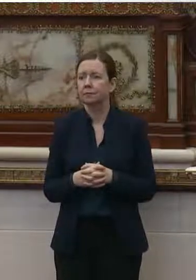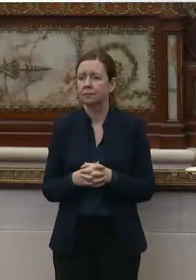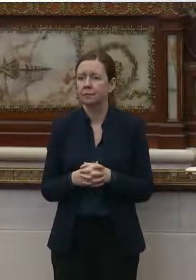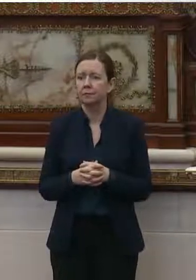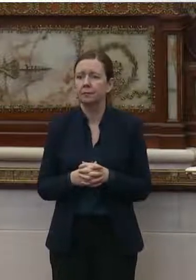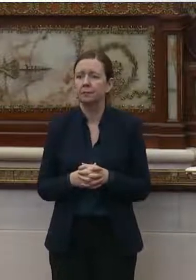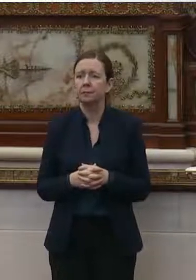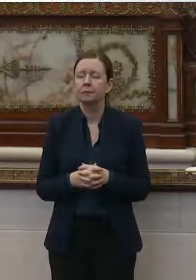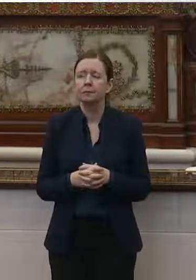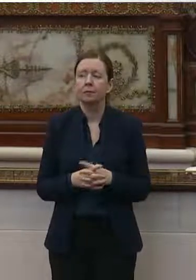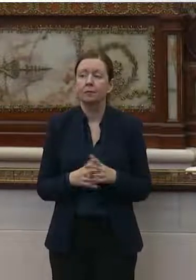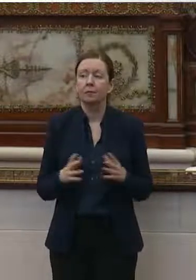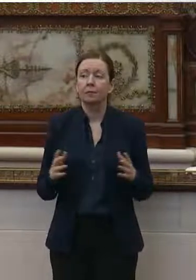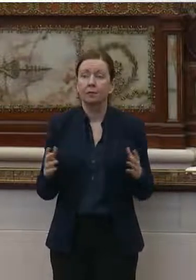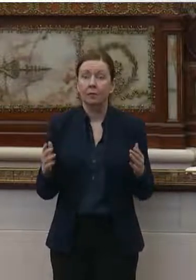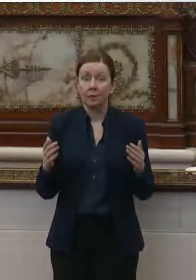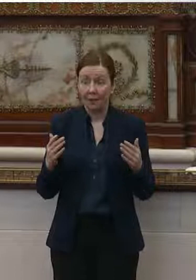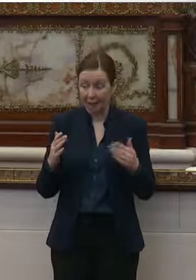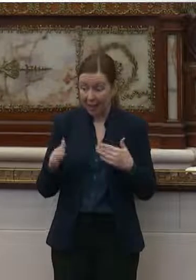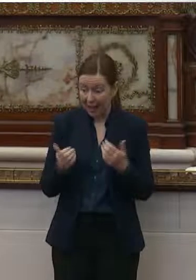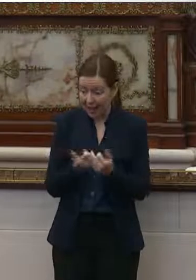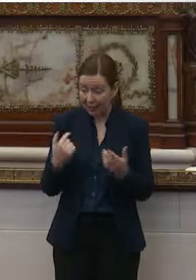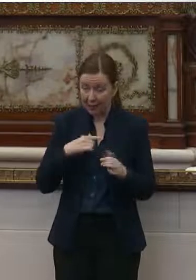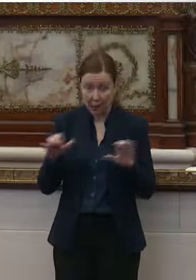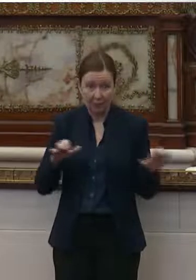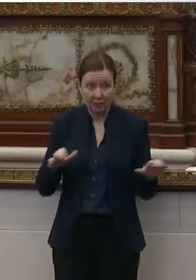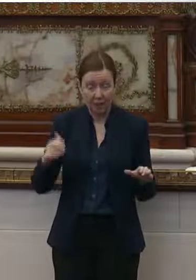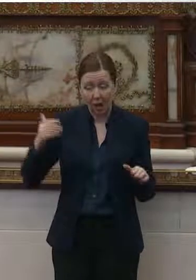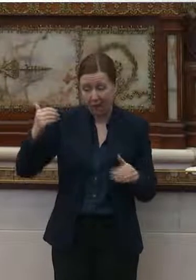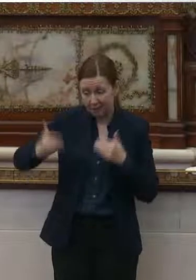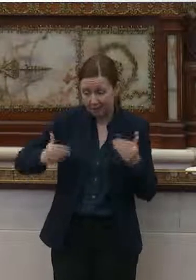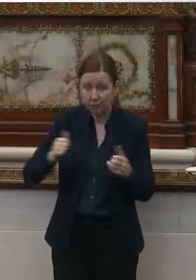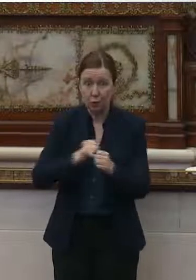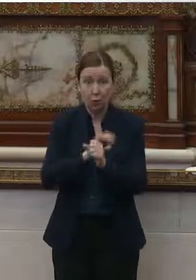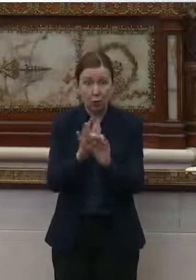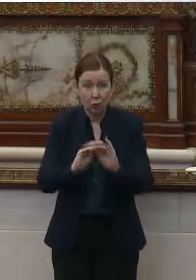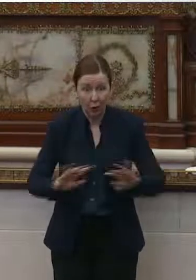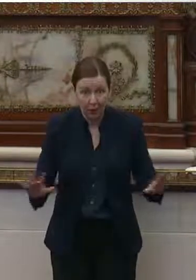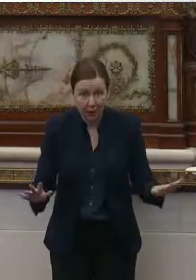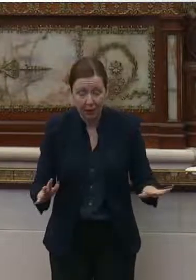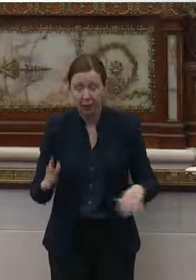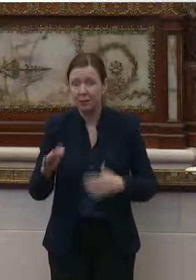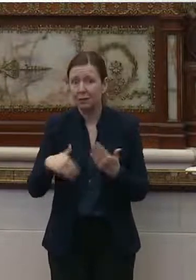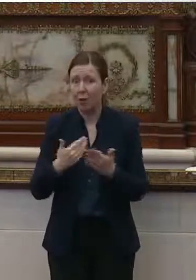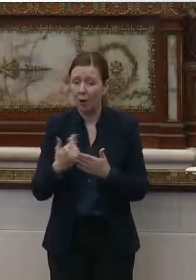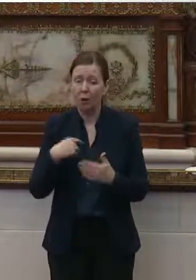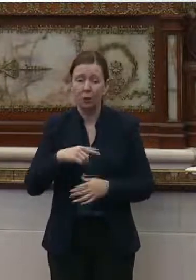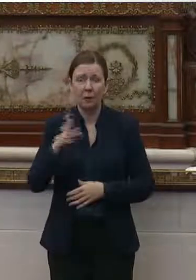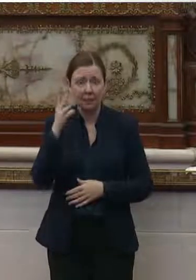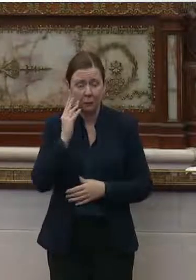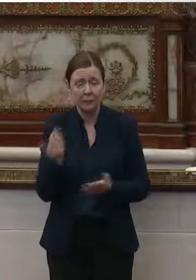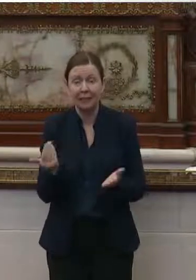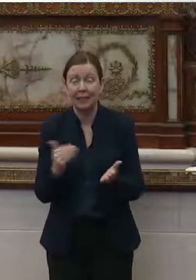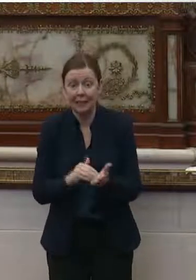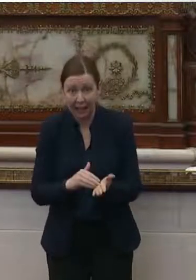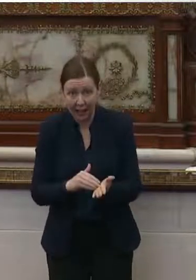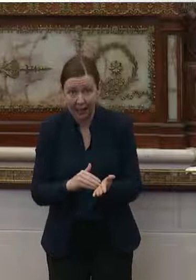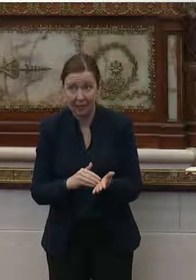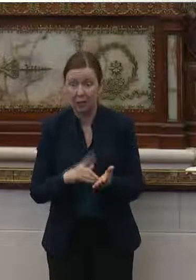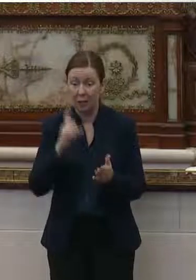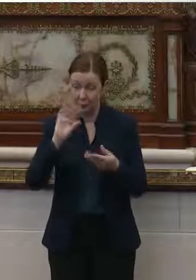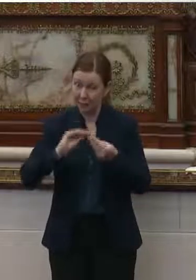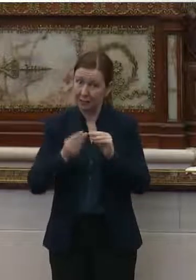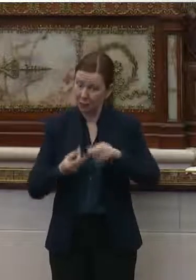After all we've been through with the coronavirus and all we're going to have to go through as the